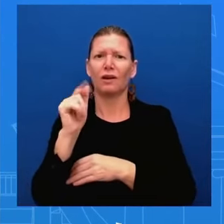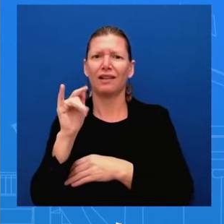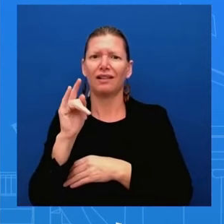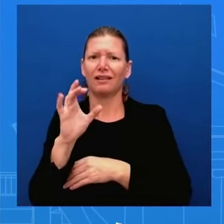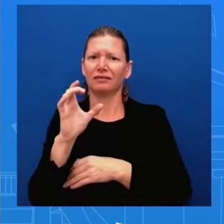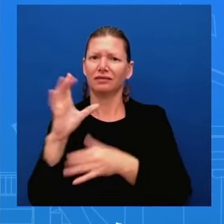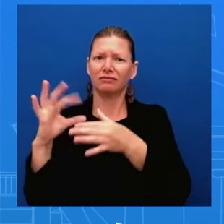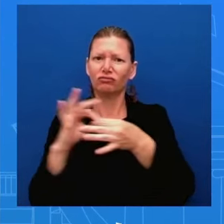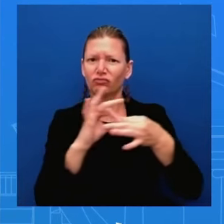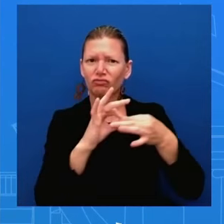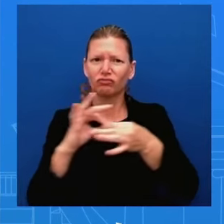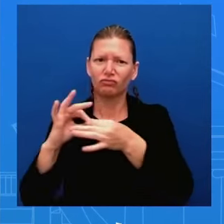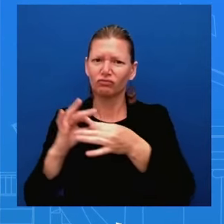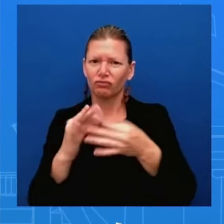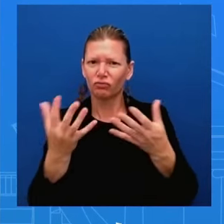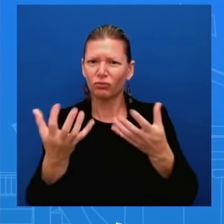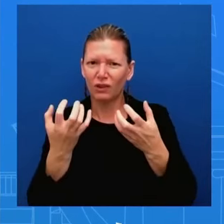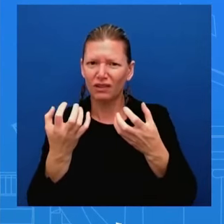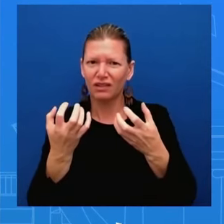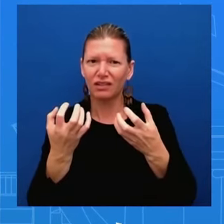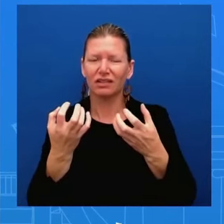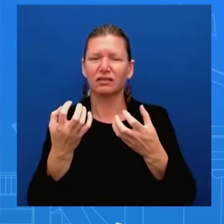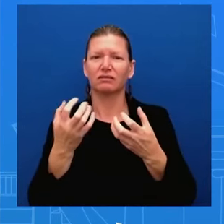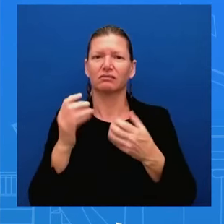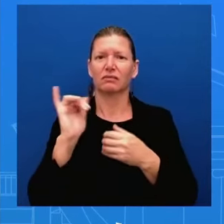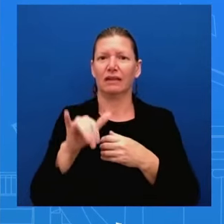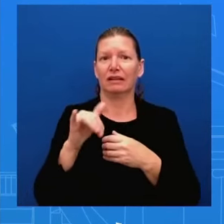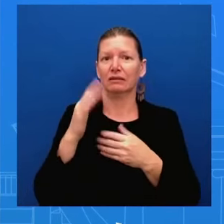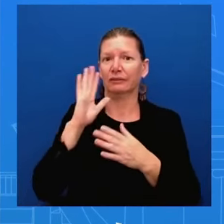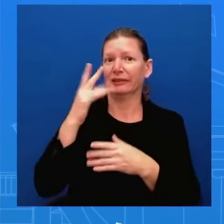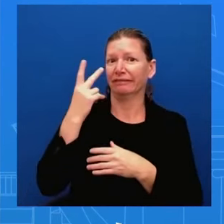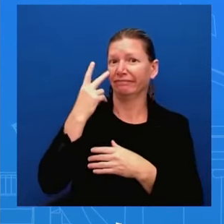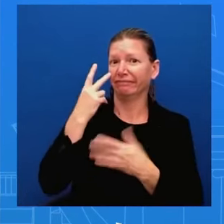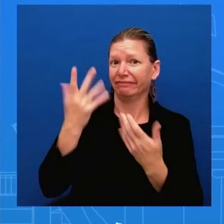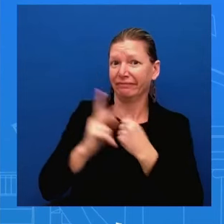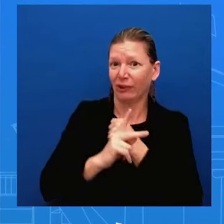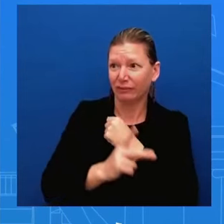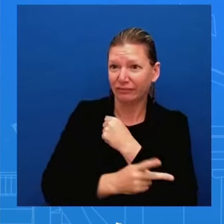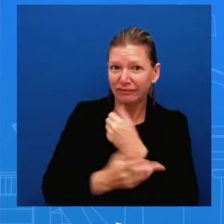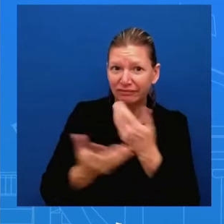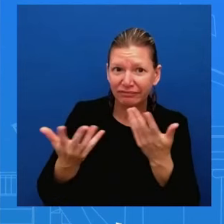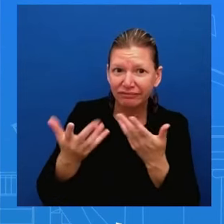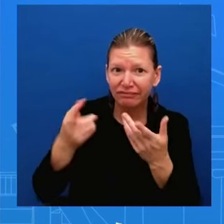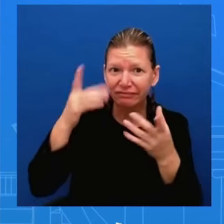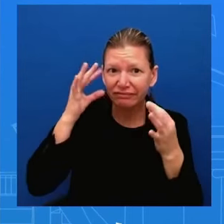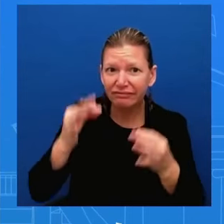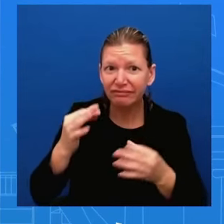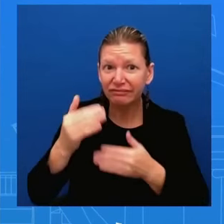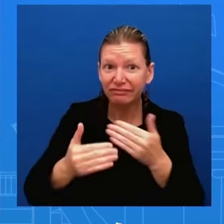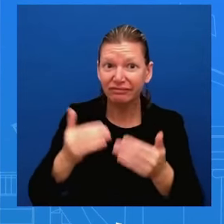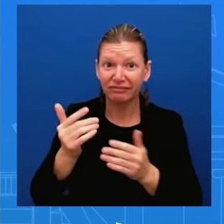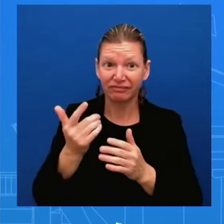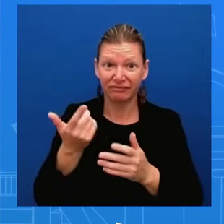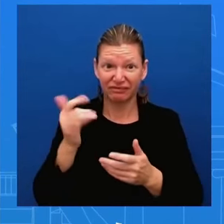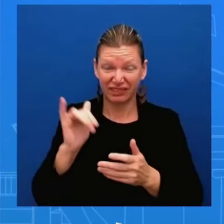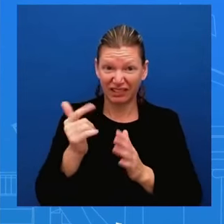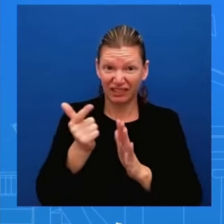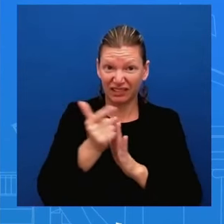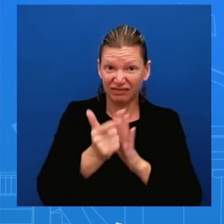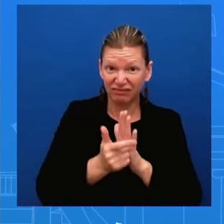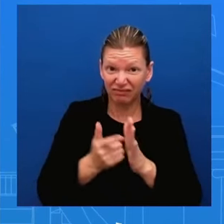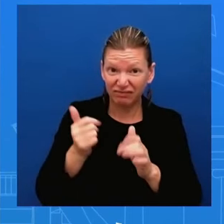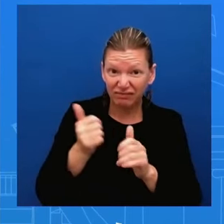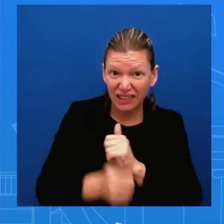us to fundamentally reassess our relationship with georgia based on what you're seeing